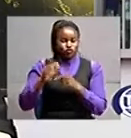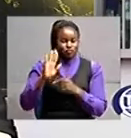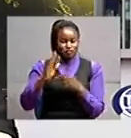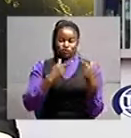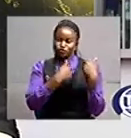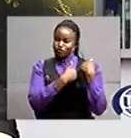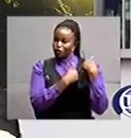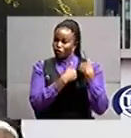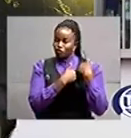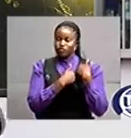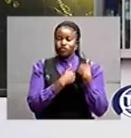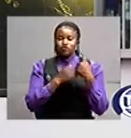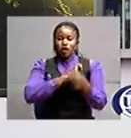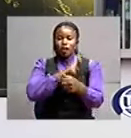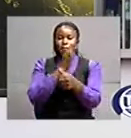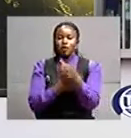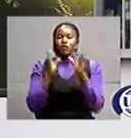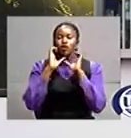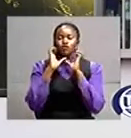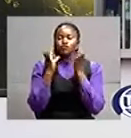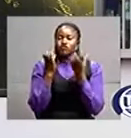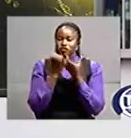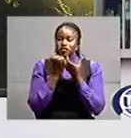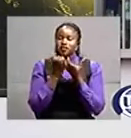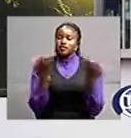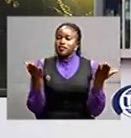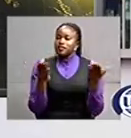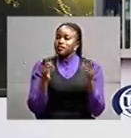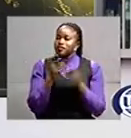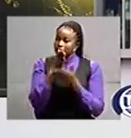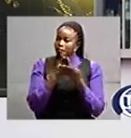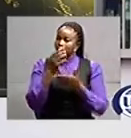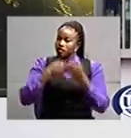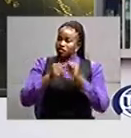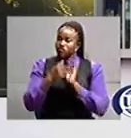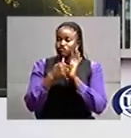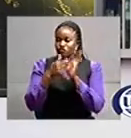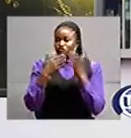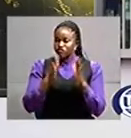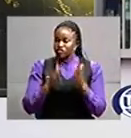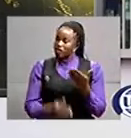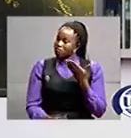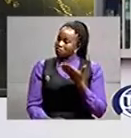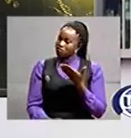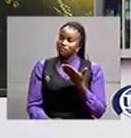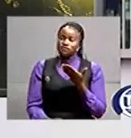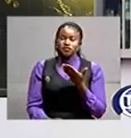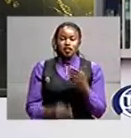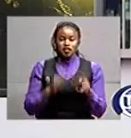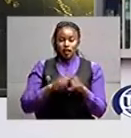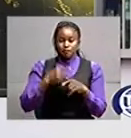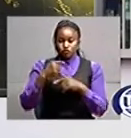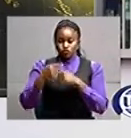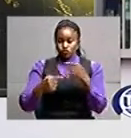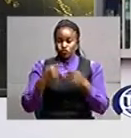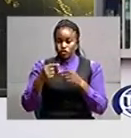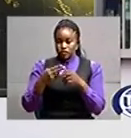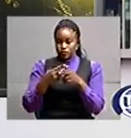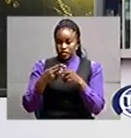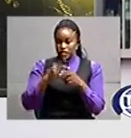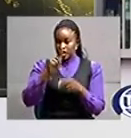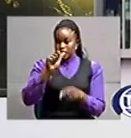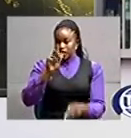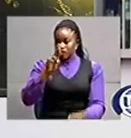in as far as empowering the community is concerned and those are some of the activities that have been lined up as we count on to tarehe